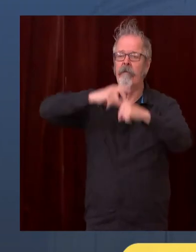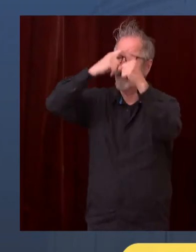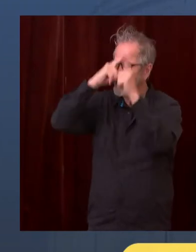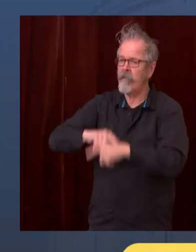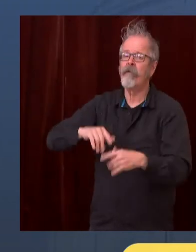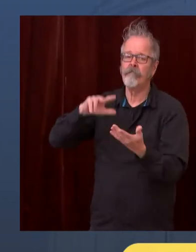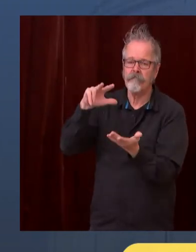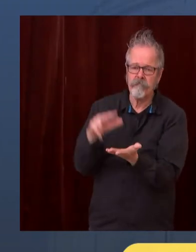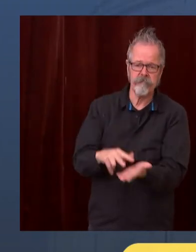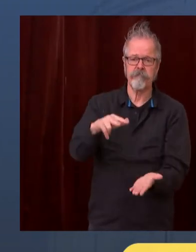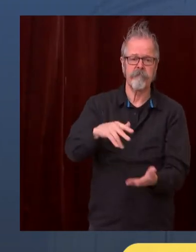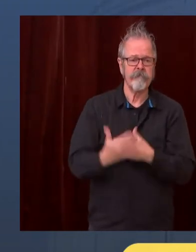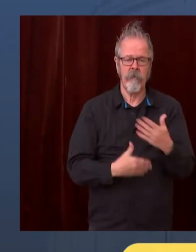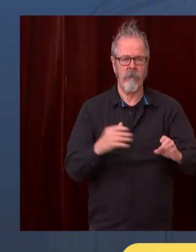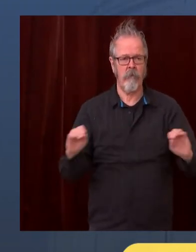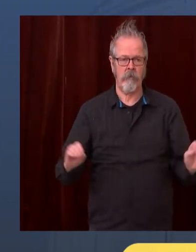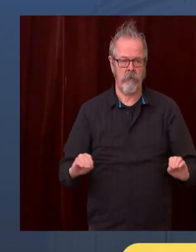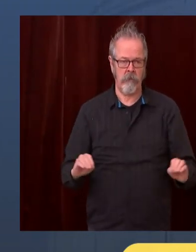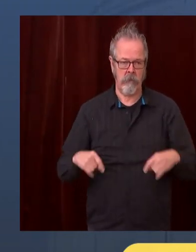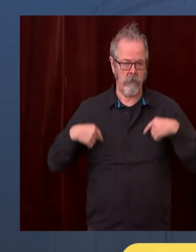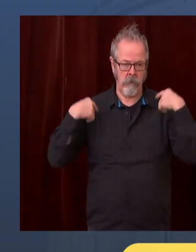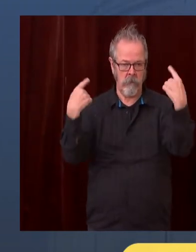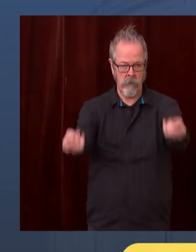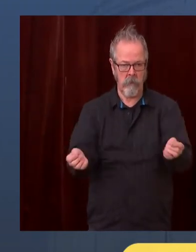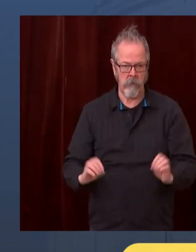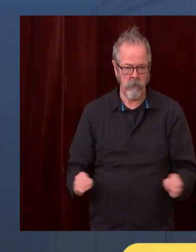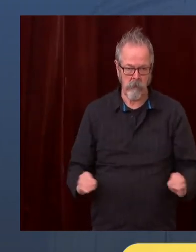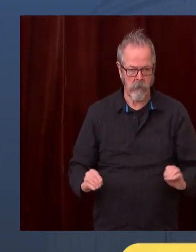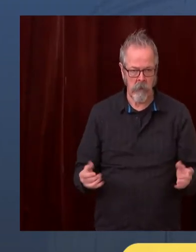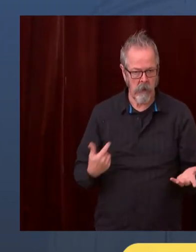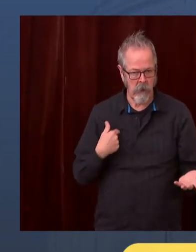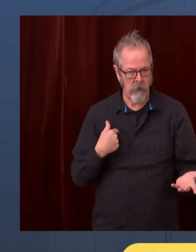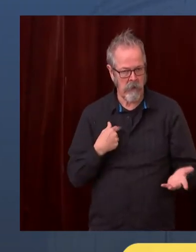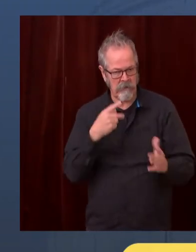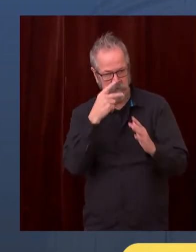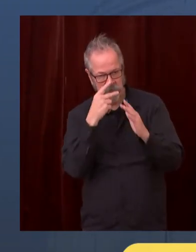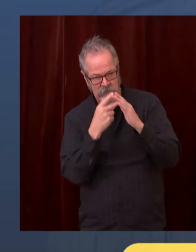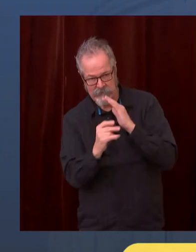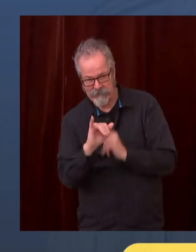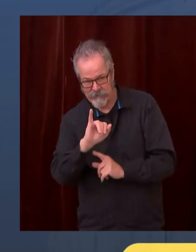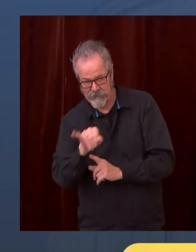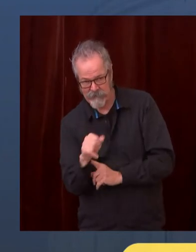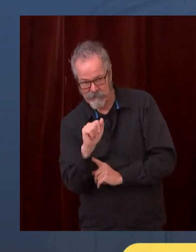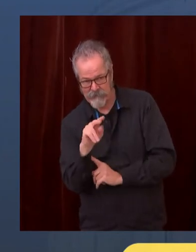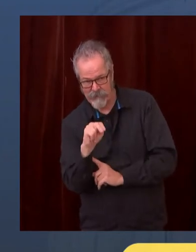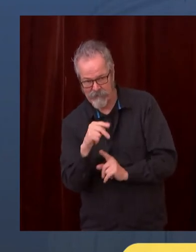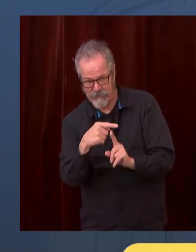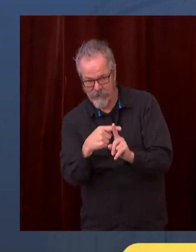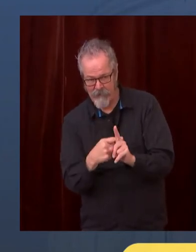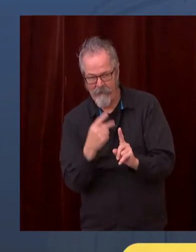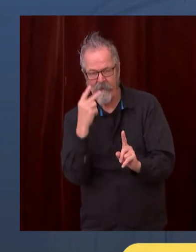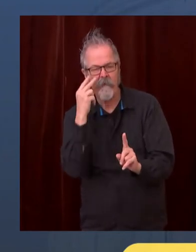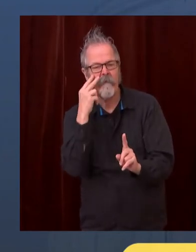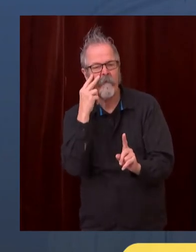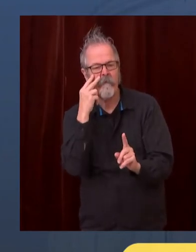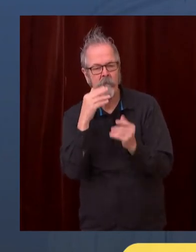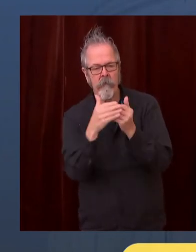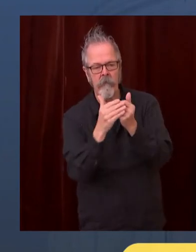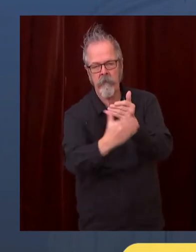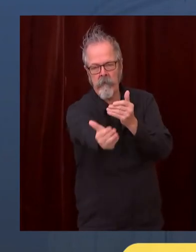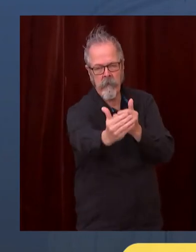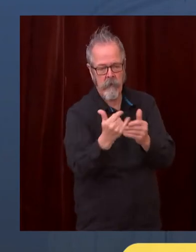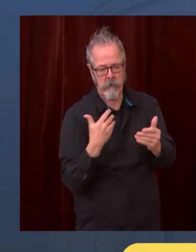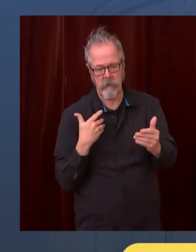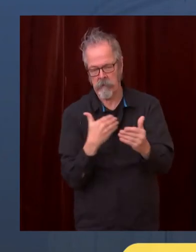act in January. Now, I have heard some comments by some in the Republican Party that